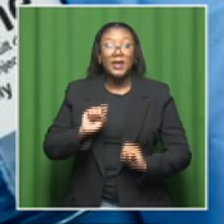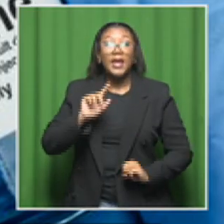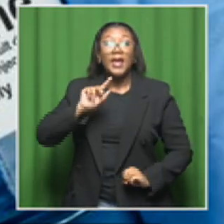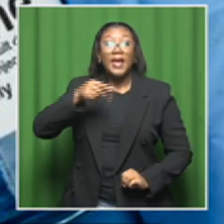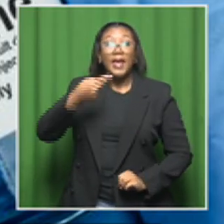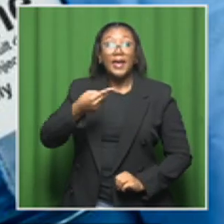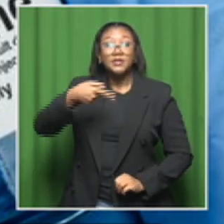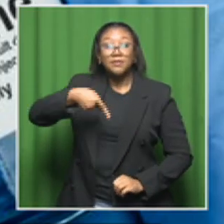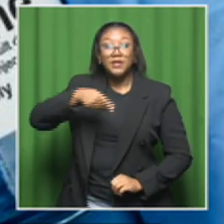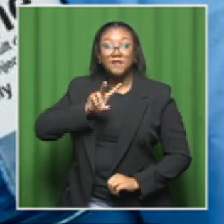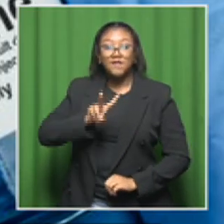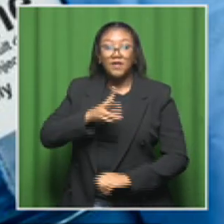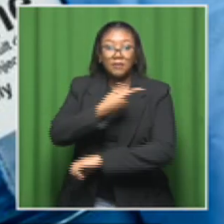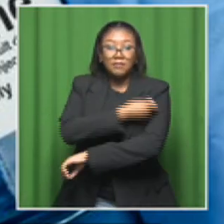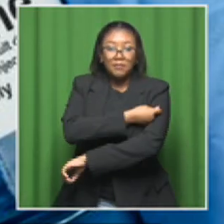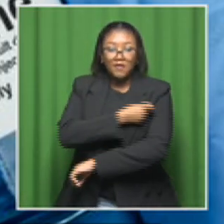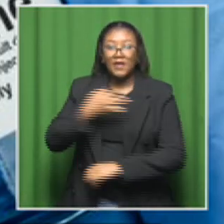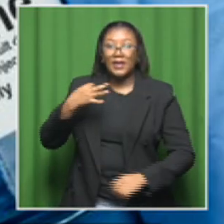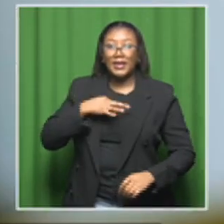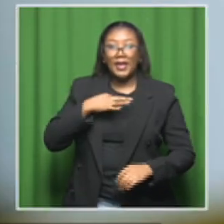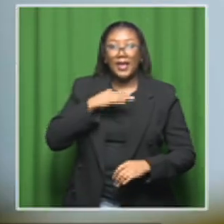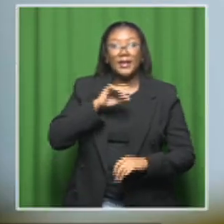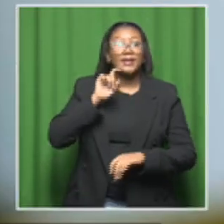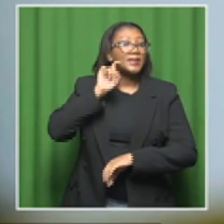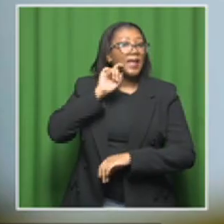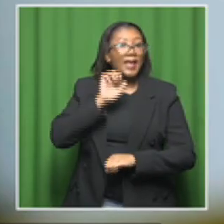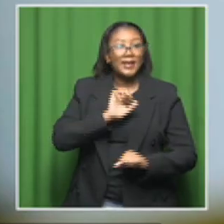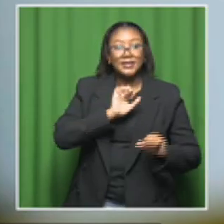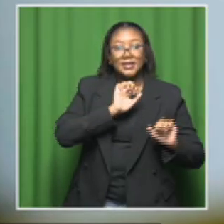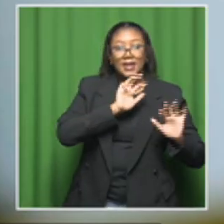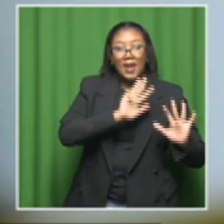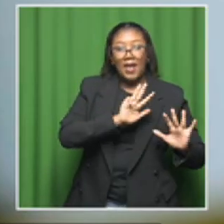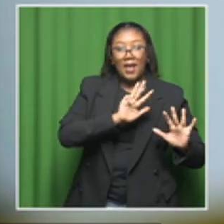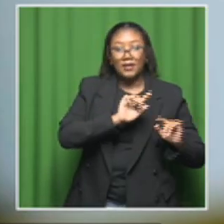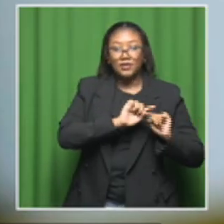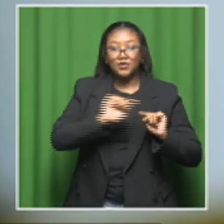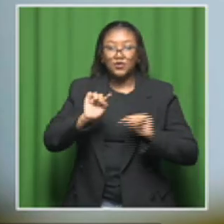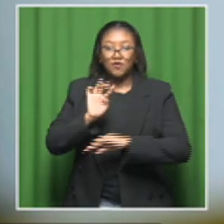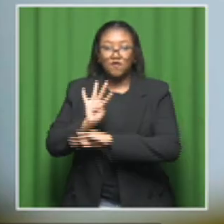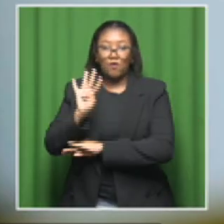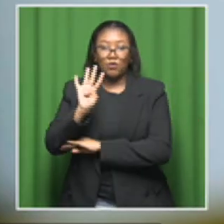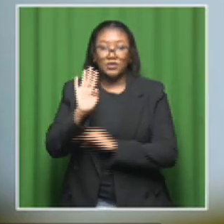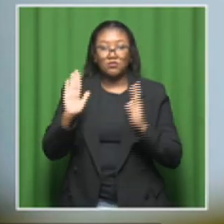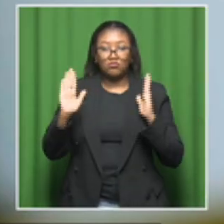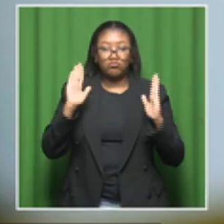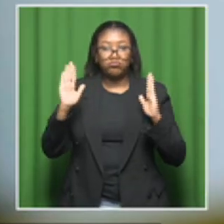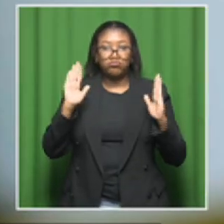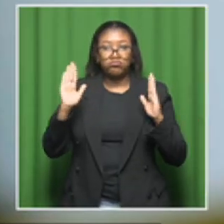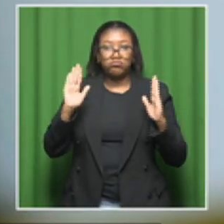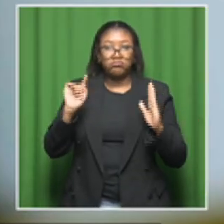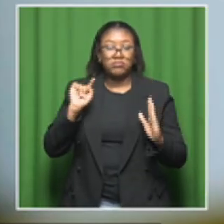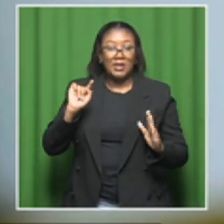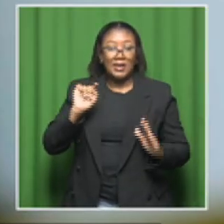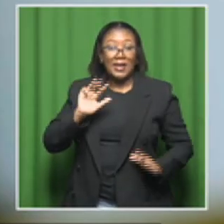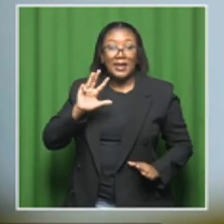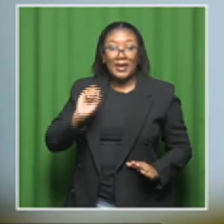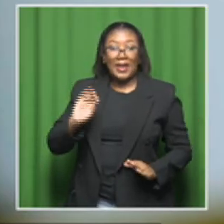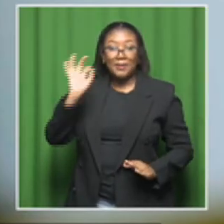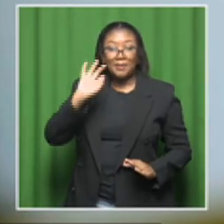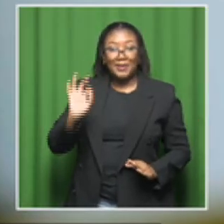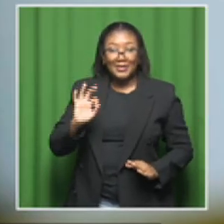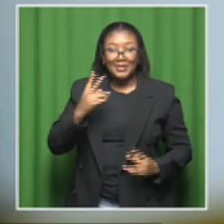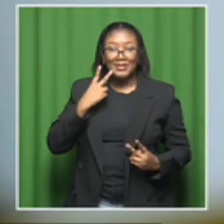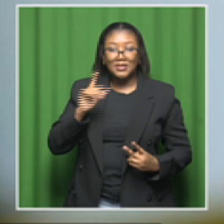aged 9 to 14 years old and this is against 90% of cervical cancer